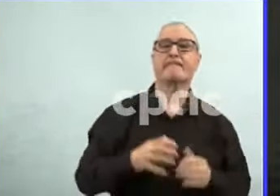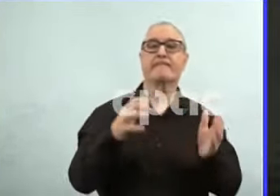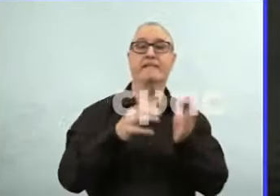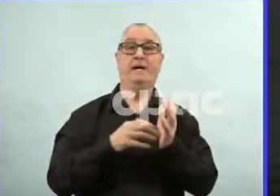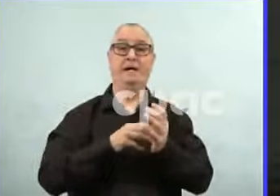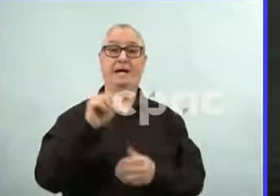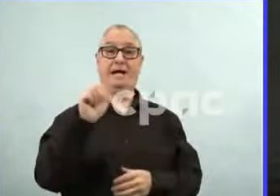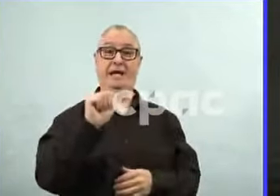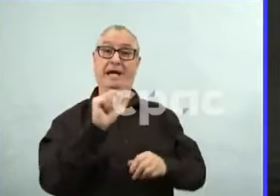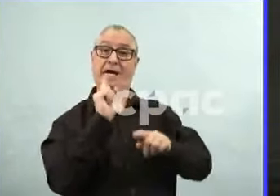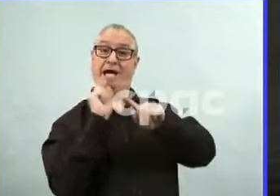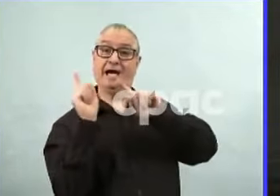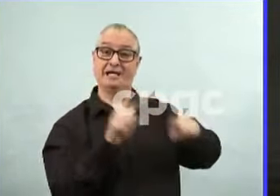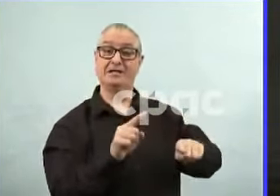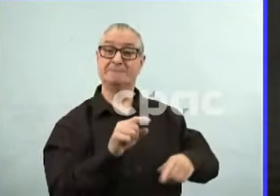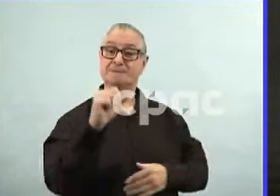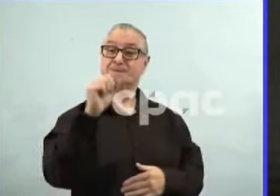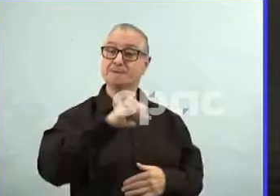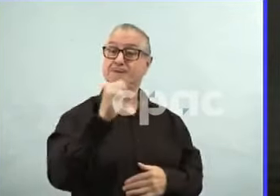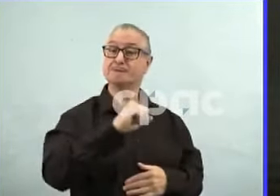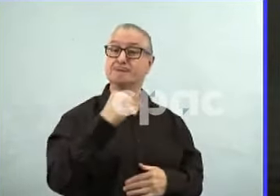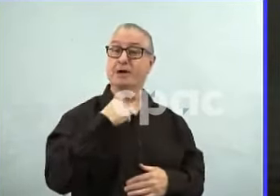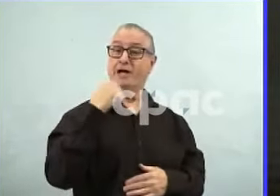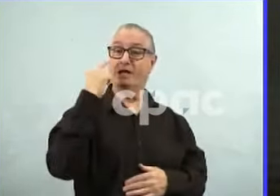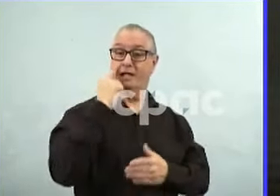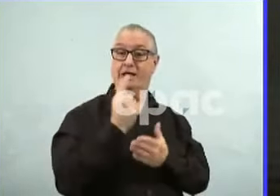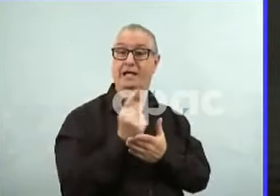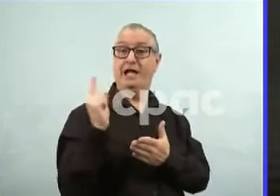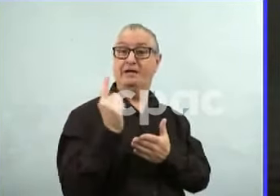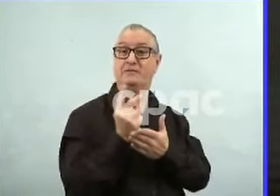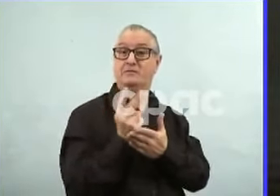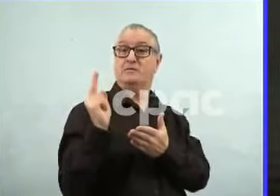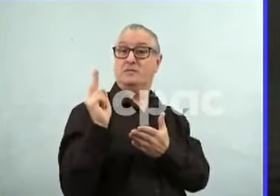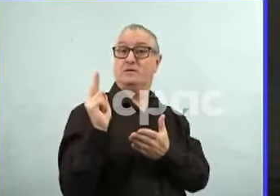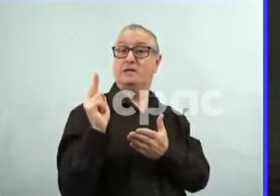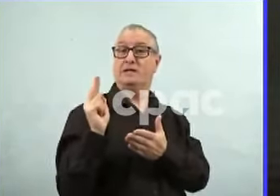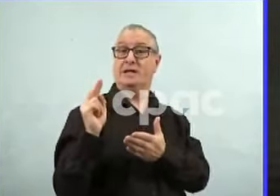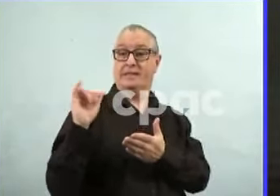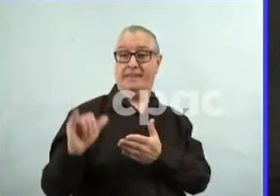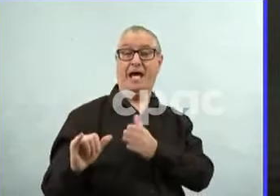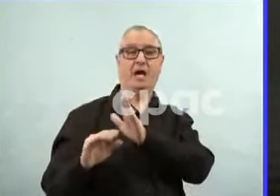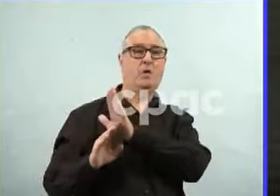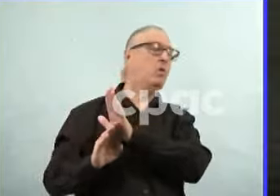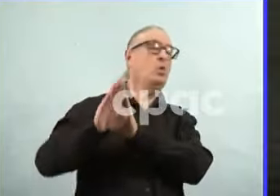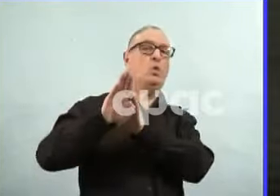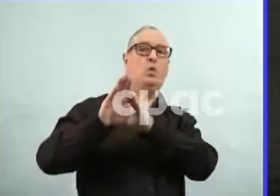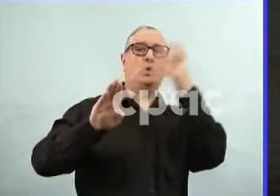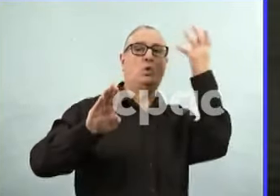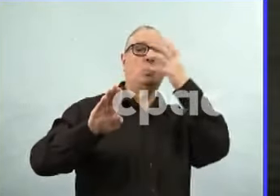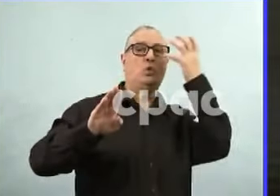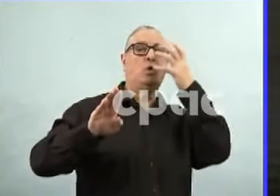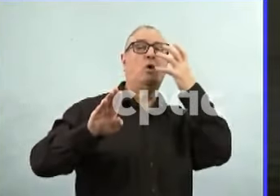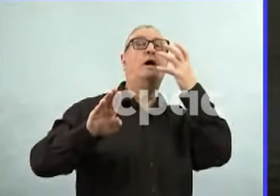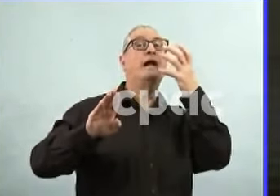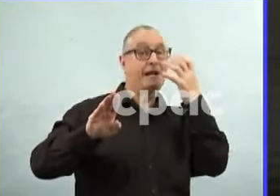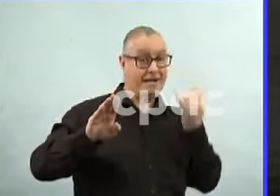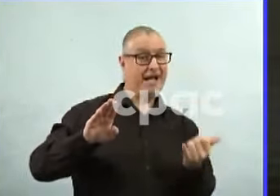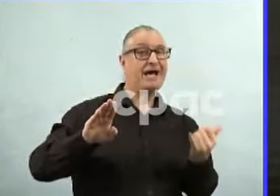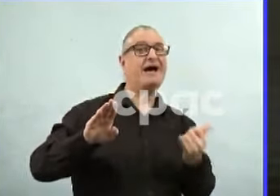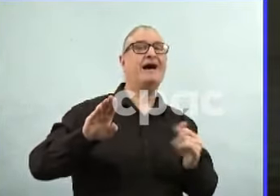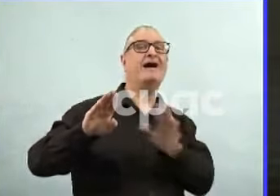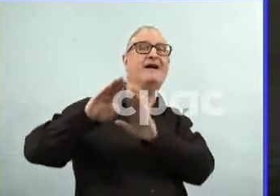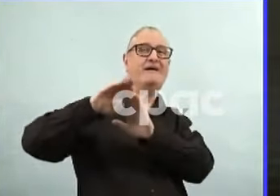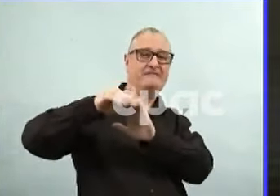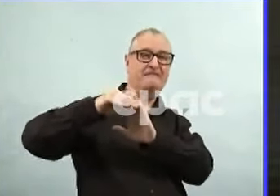you know, I think cases peaked a few weeks ago. You know, we have continued to see a downward trend. We're looking at cases differently than what we have in the